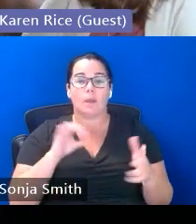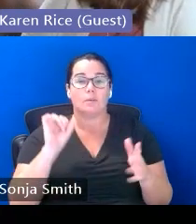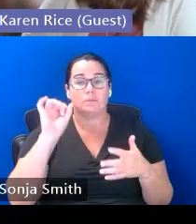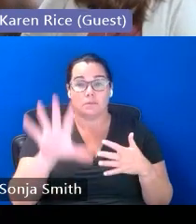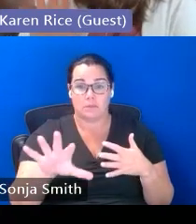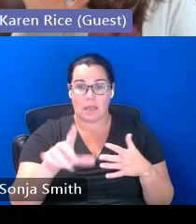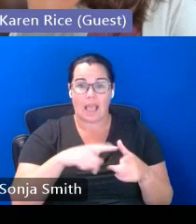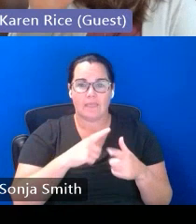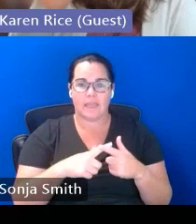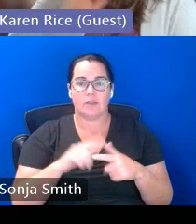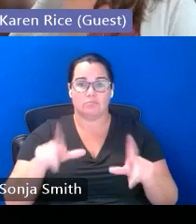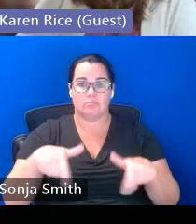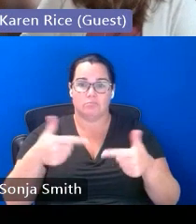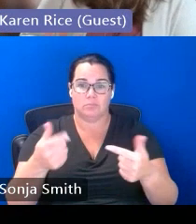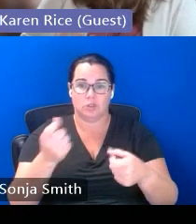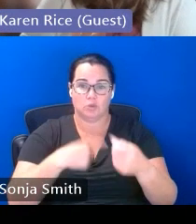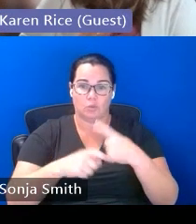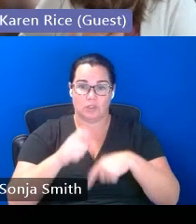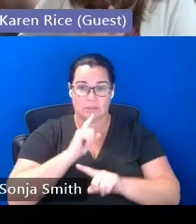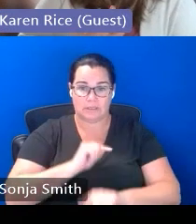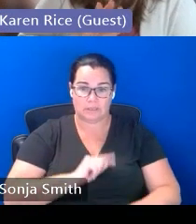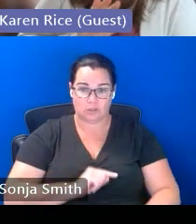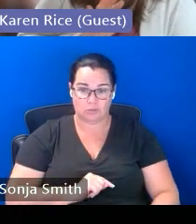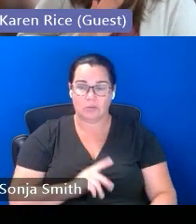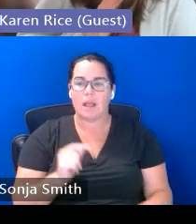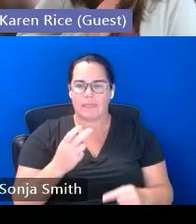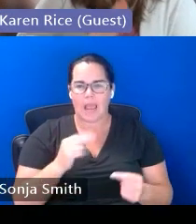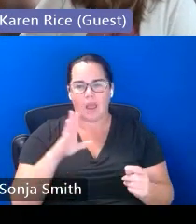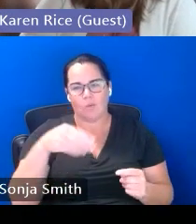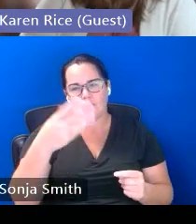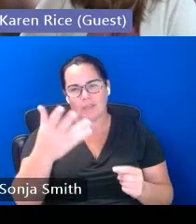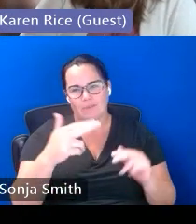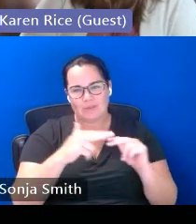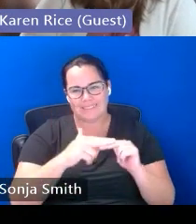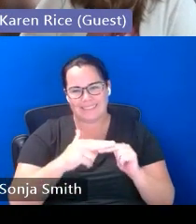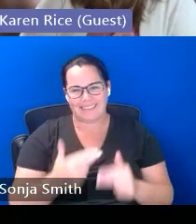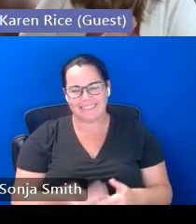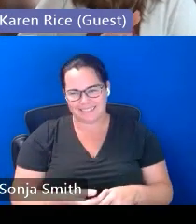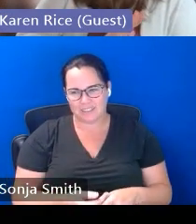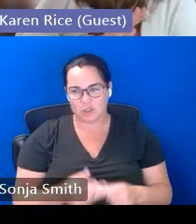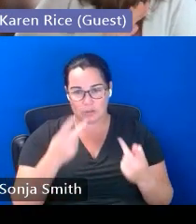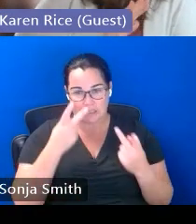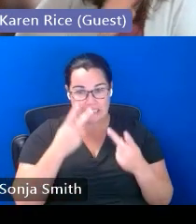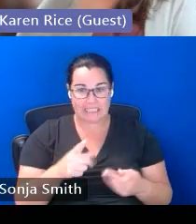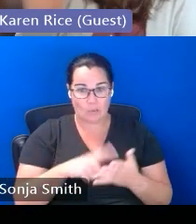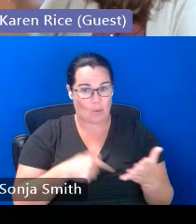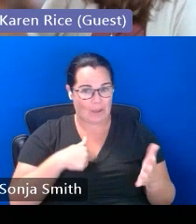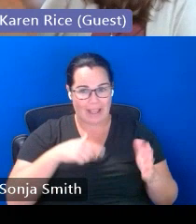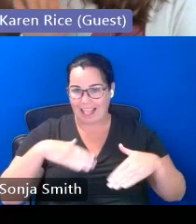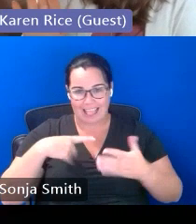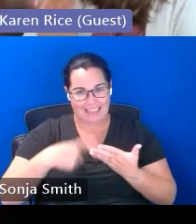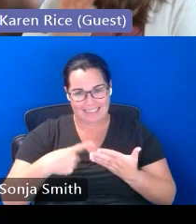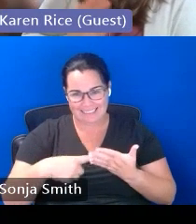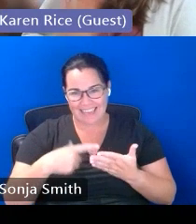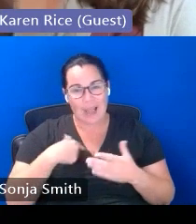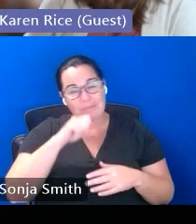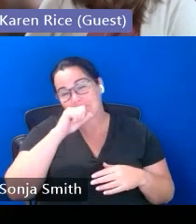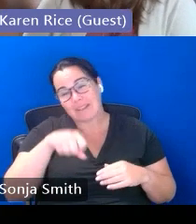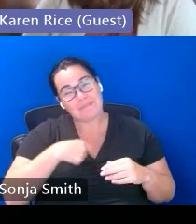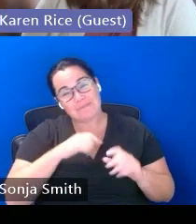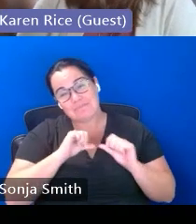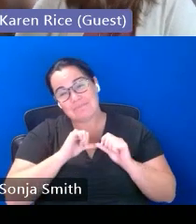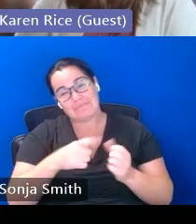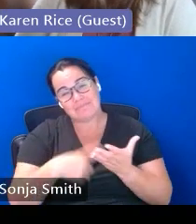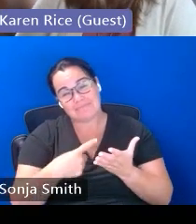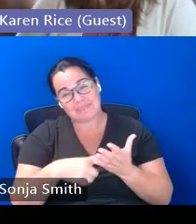take some questions from you and i'll make sure you have these slides so that you can see the things that we didn't get to and i would love to continue the conversation with you